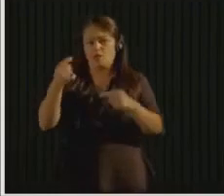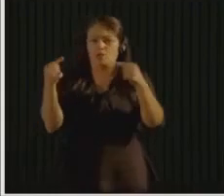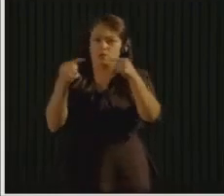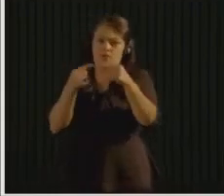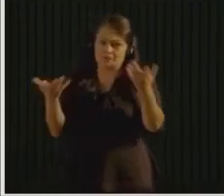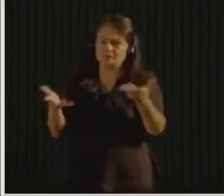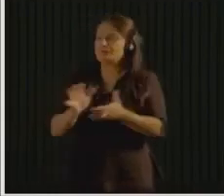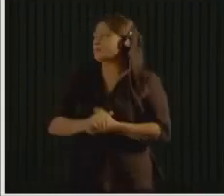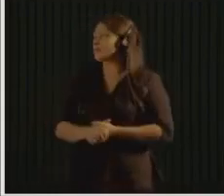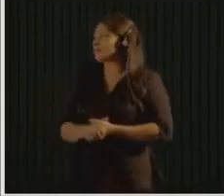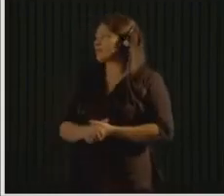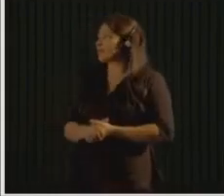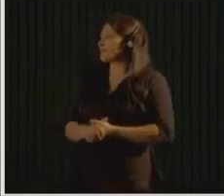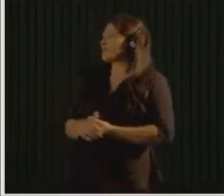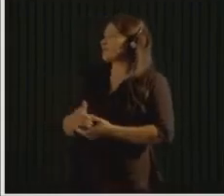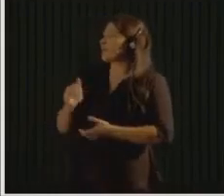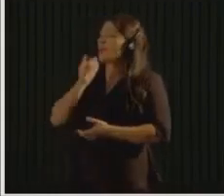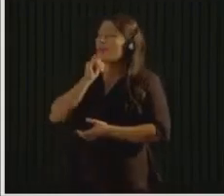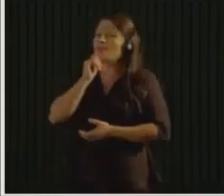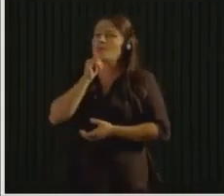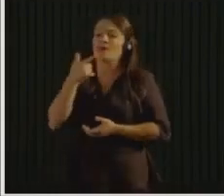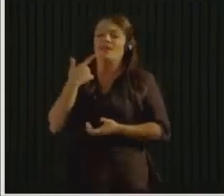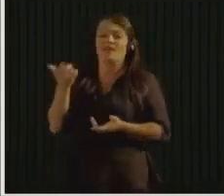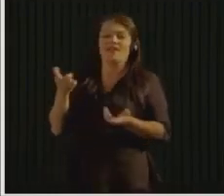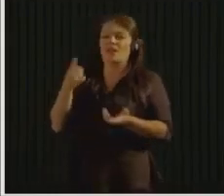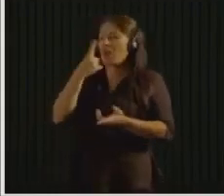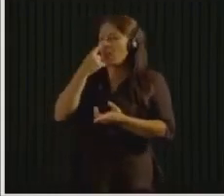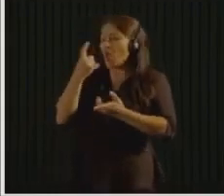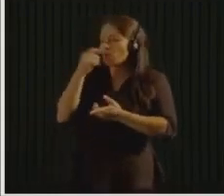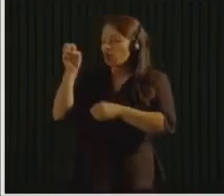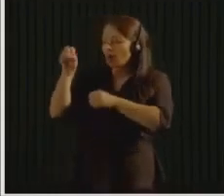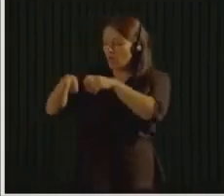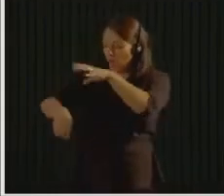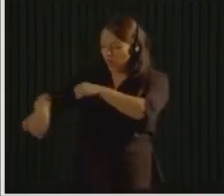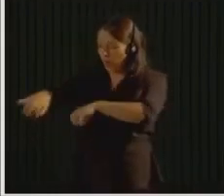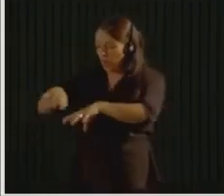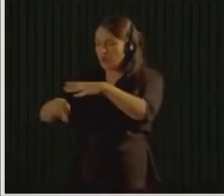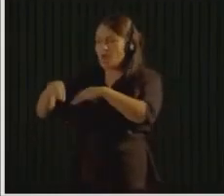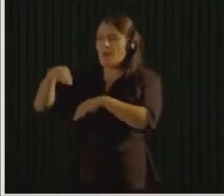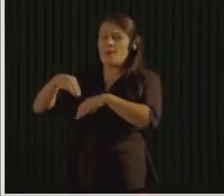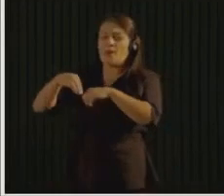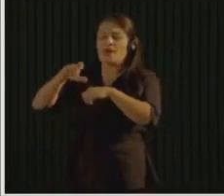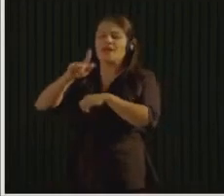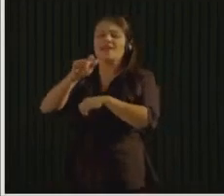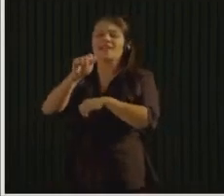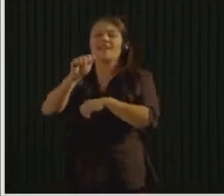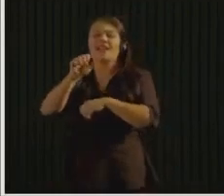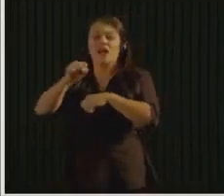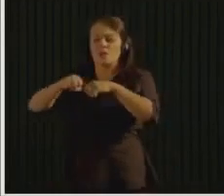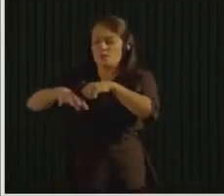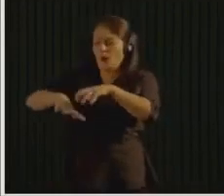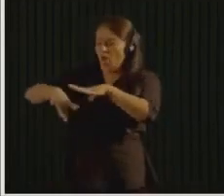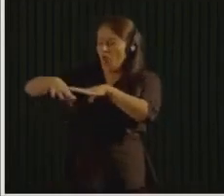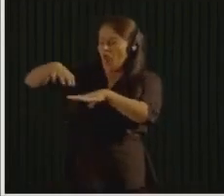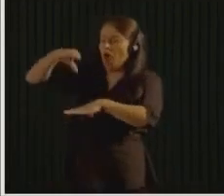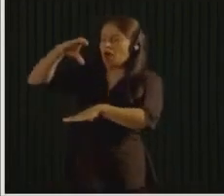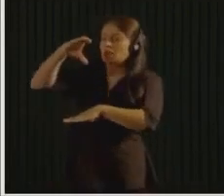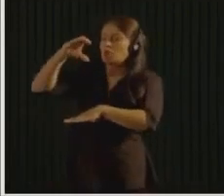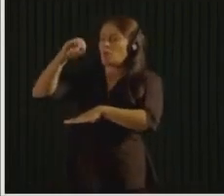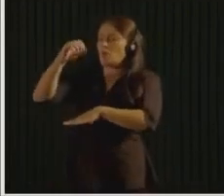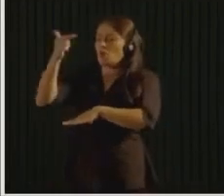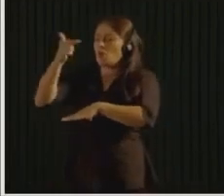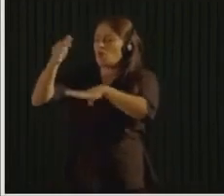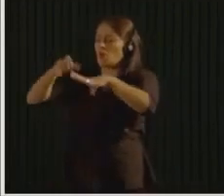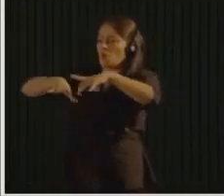primarily methane and methane is a very powerful greenhouse gas. It is 25 to 72 times more